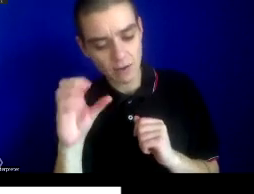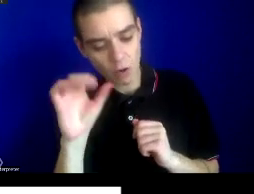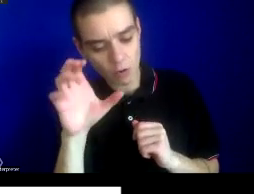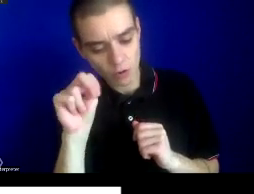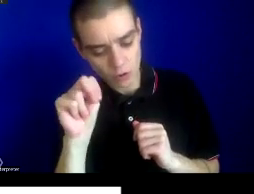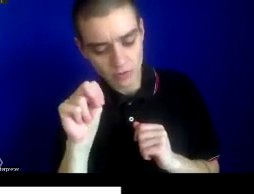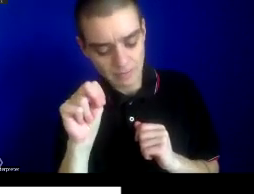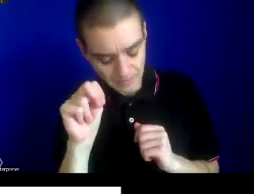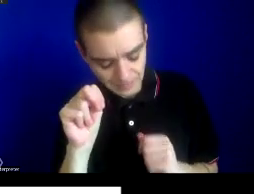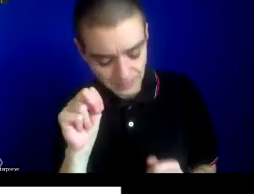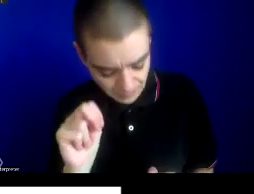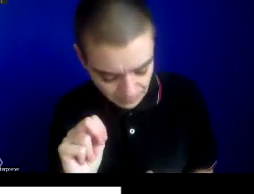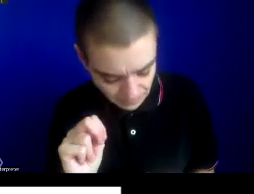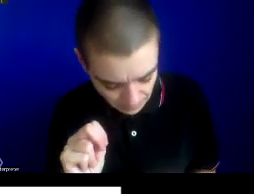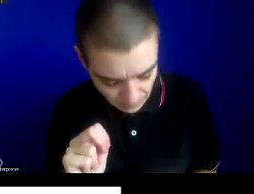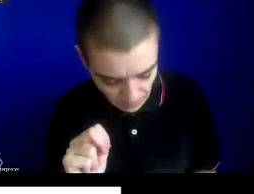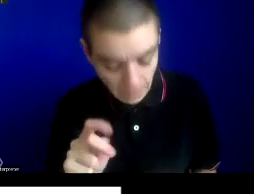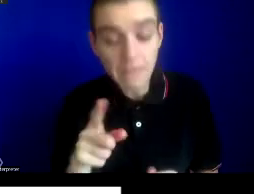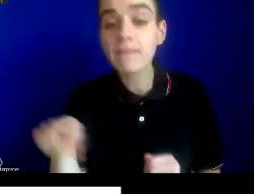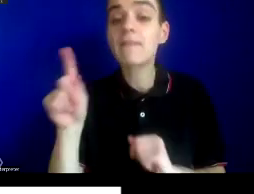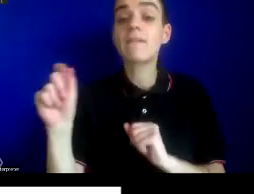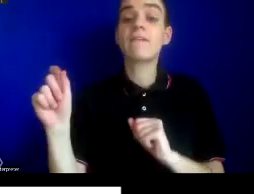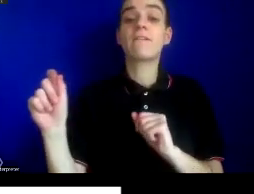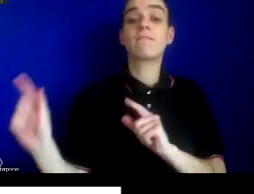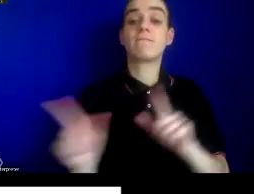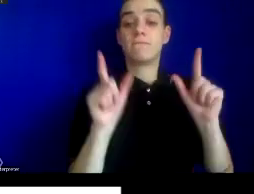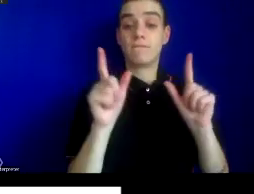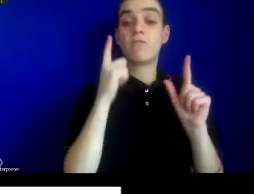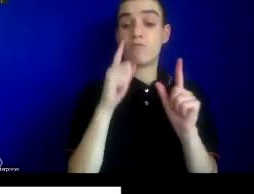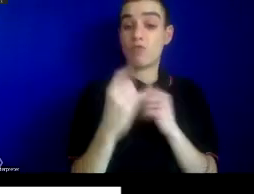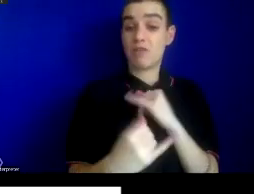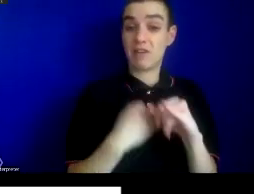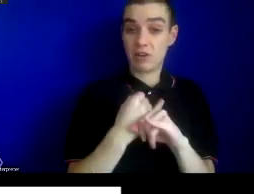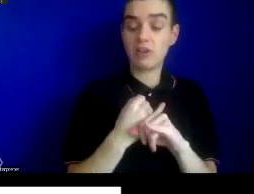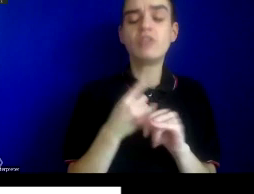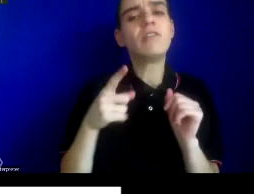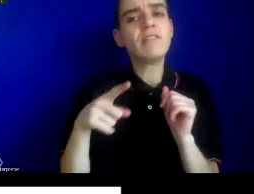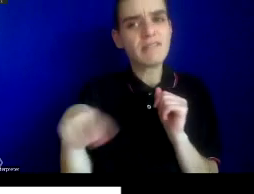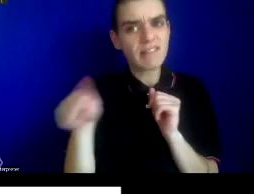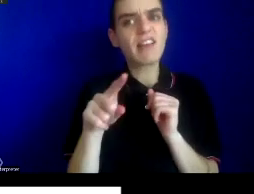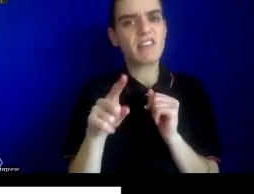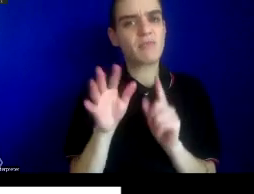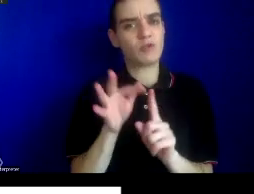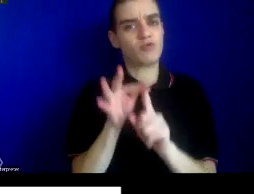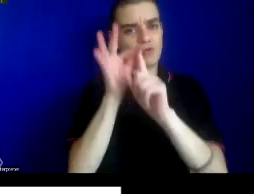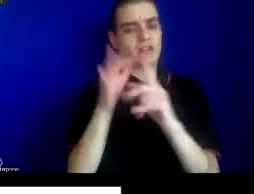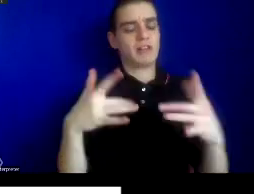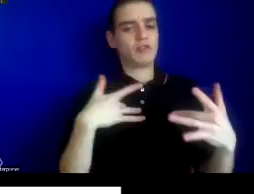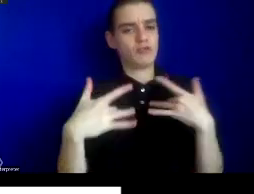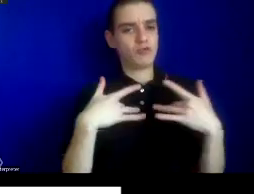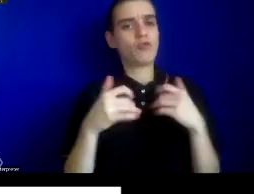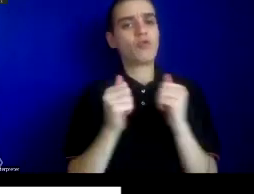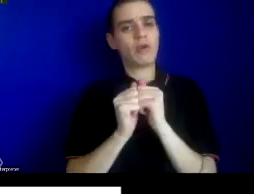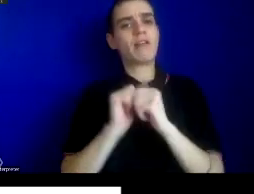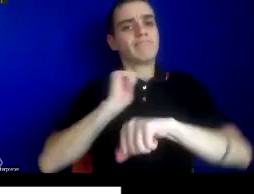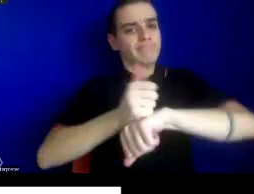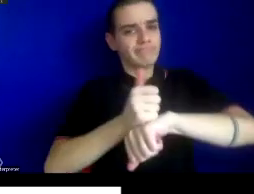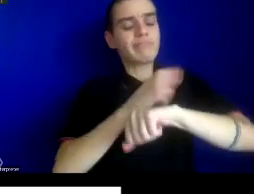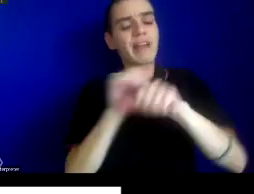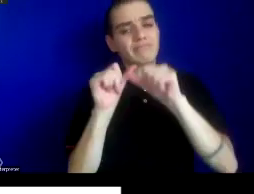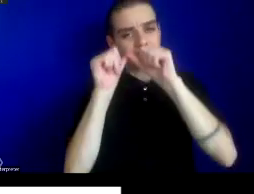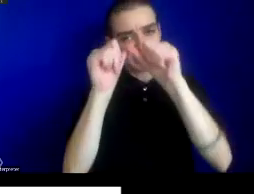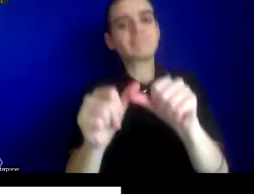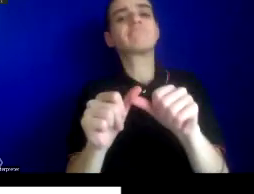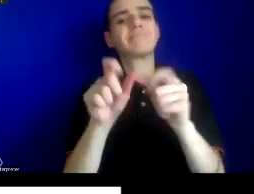sanctuary conventions and the international health regulations in the present have been uniquely concerned with imposing or maintaining a particular